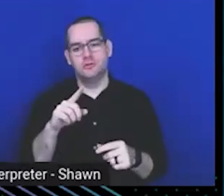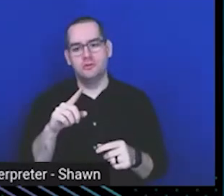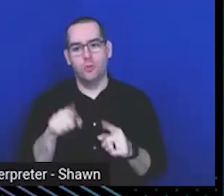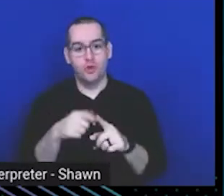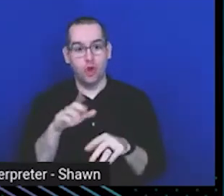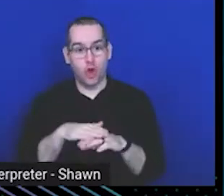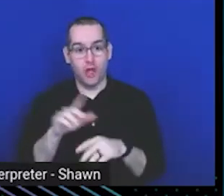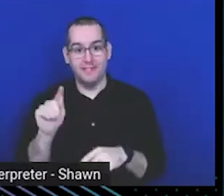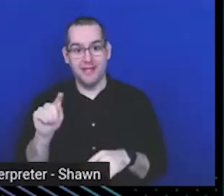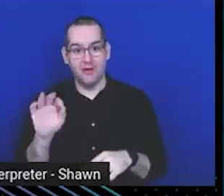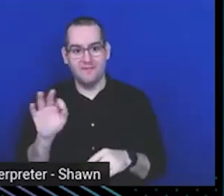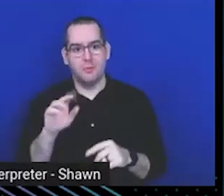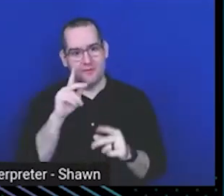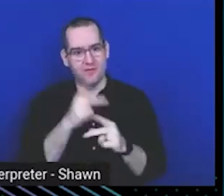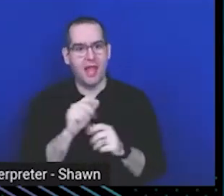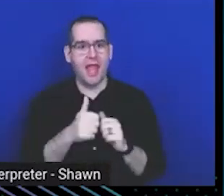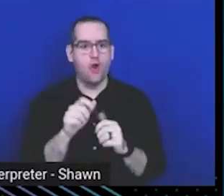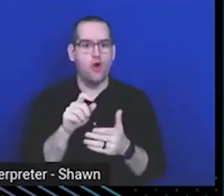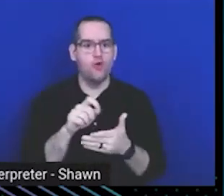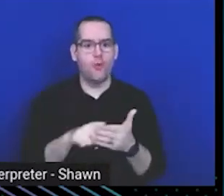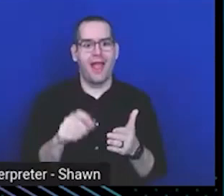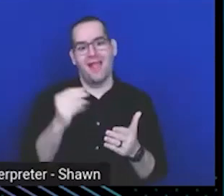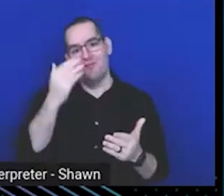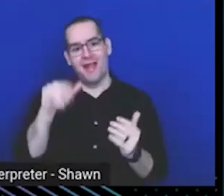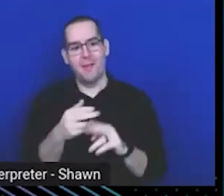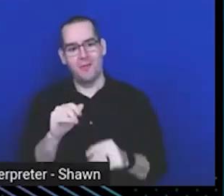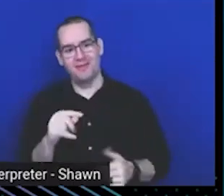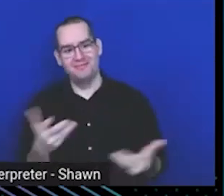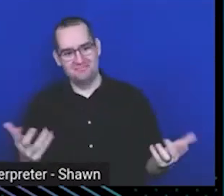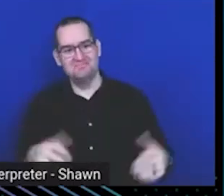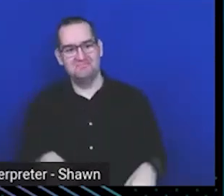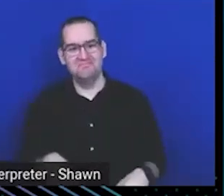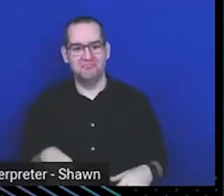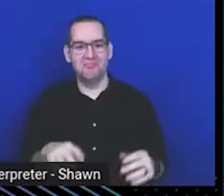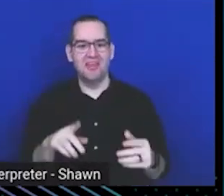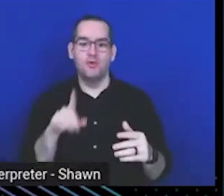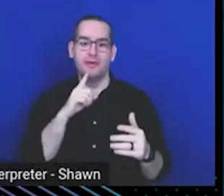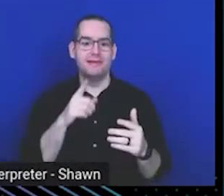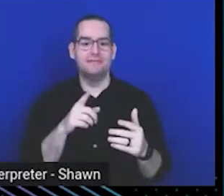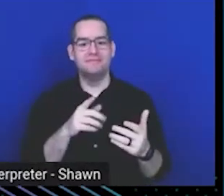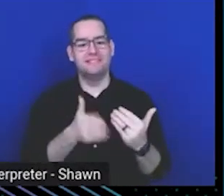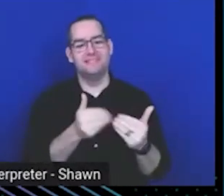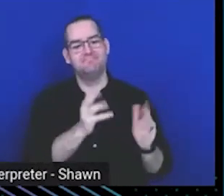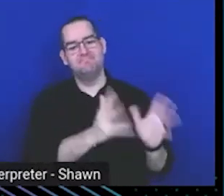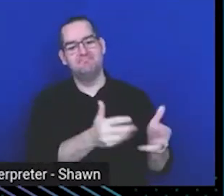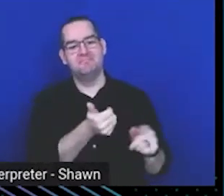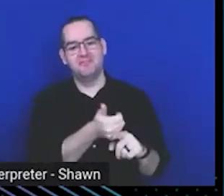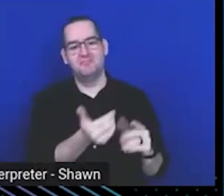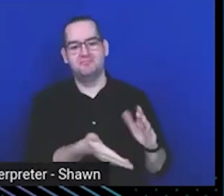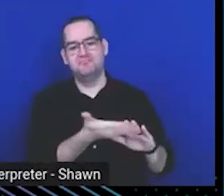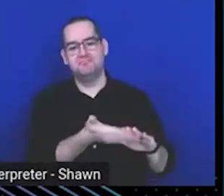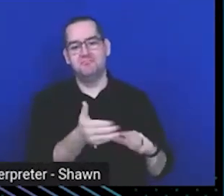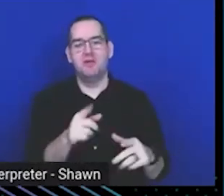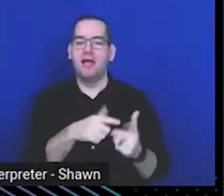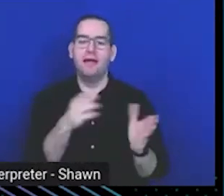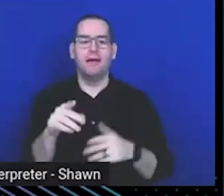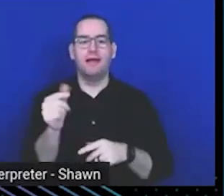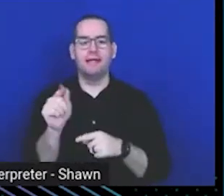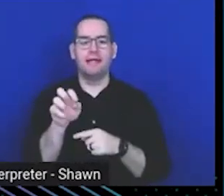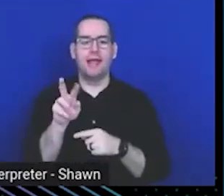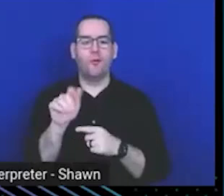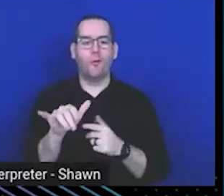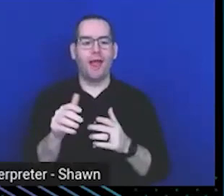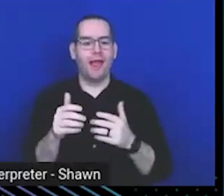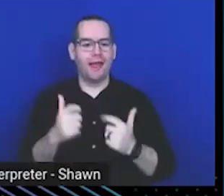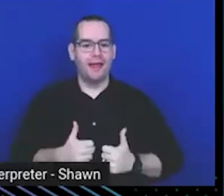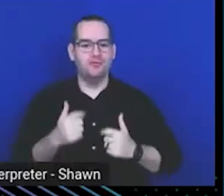out, you write it and forget about it. So the things that we're kind of interested in the mesh gateway address, you see there's a public interface here. So